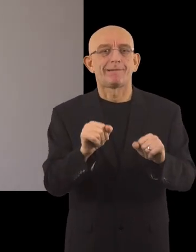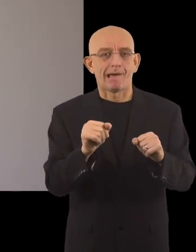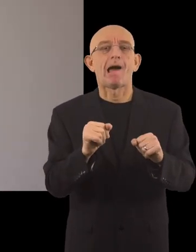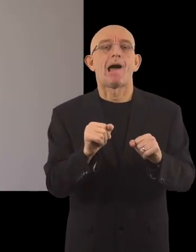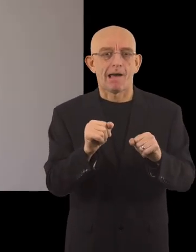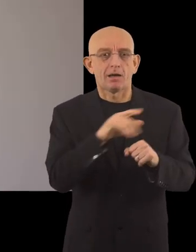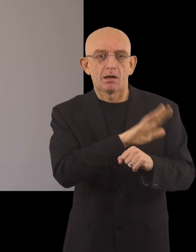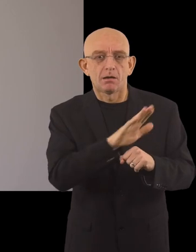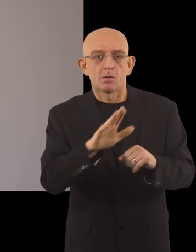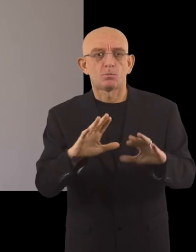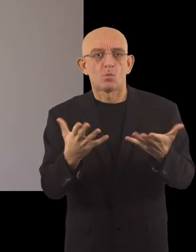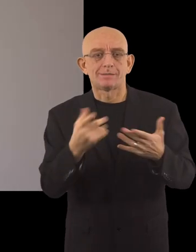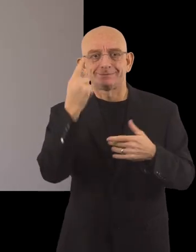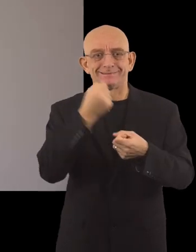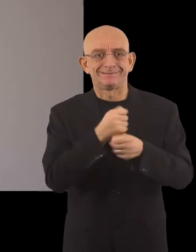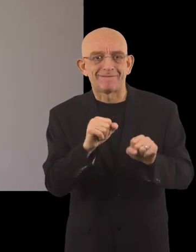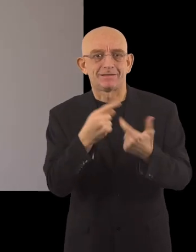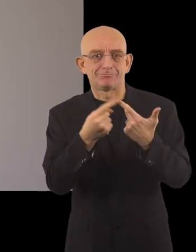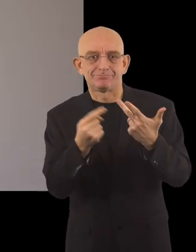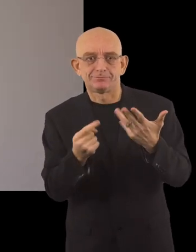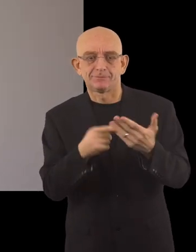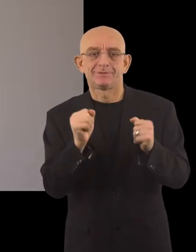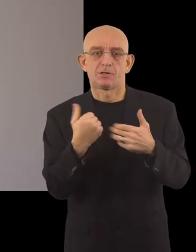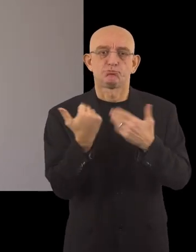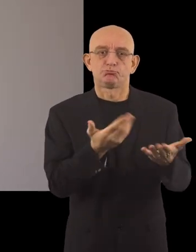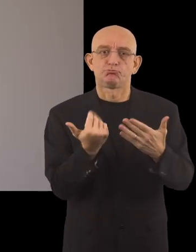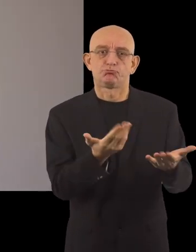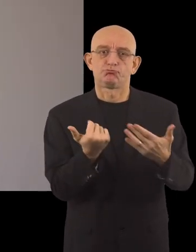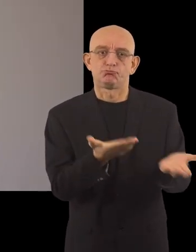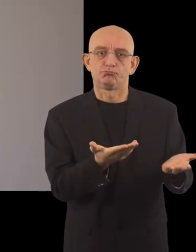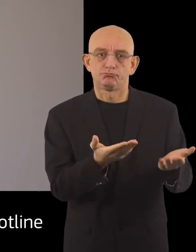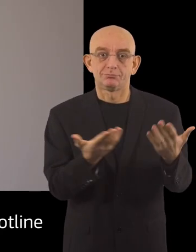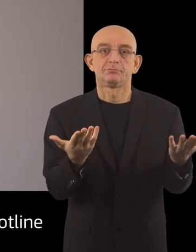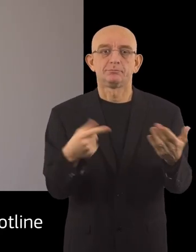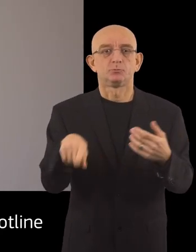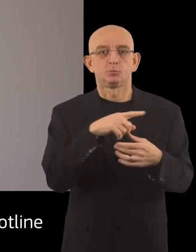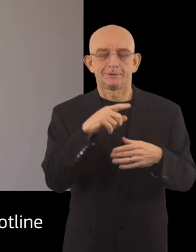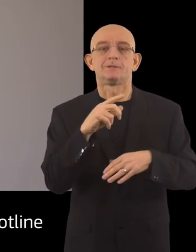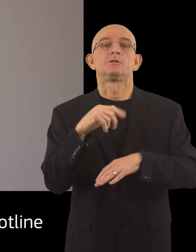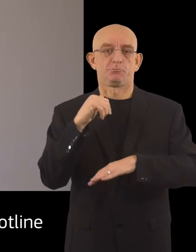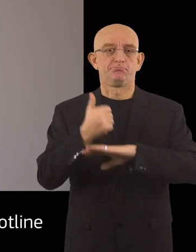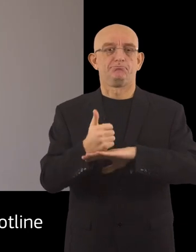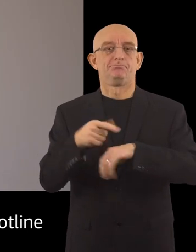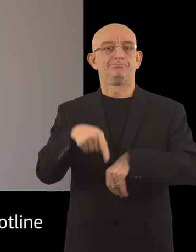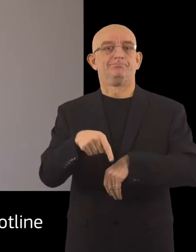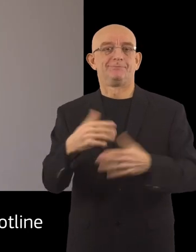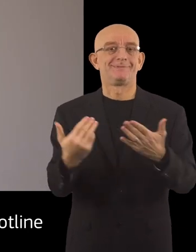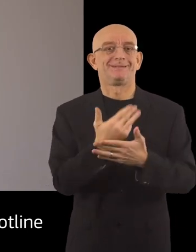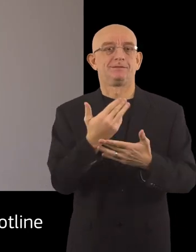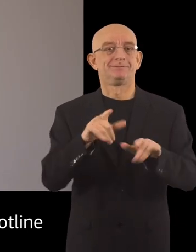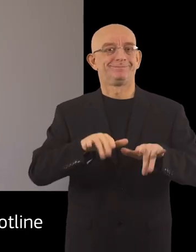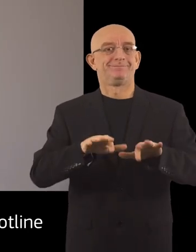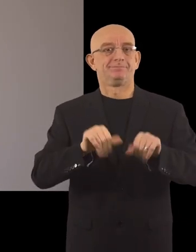everyday needs with all safety precautions preserved. Therefore, we launched the digital